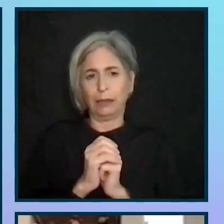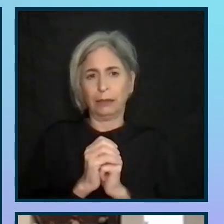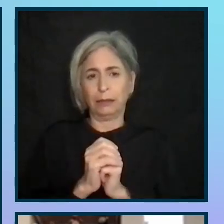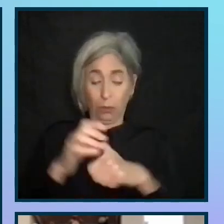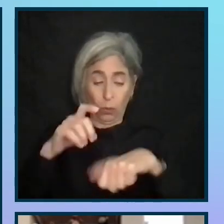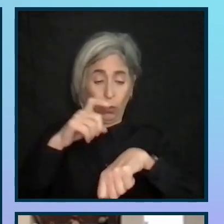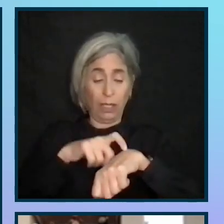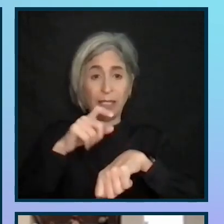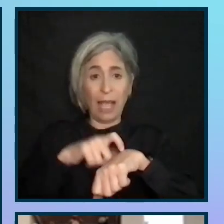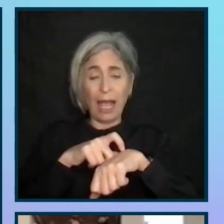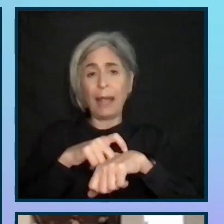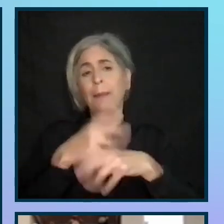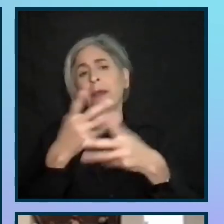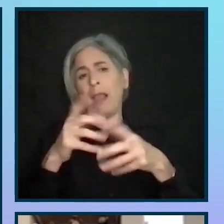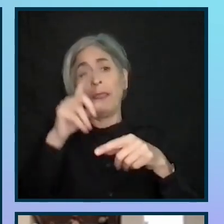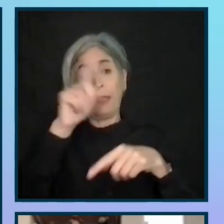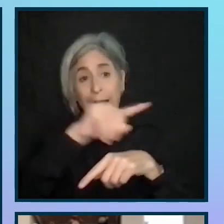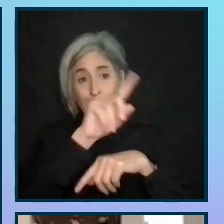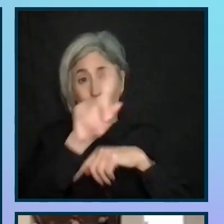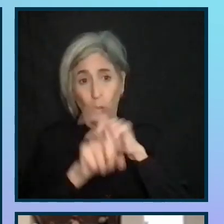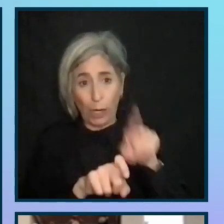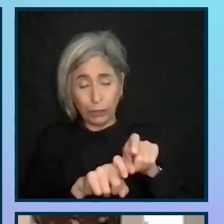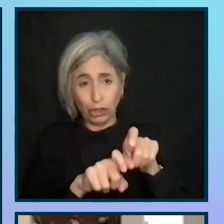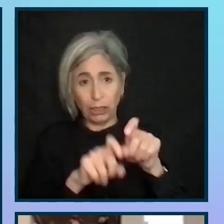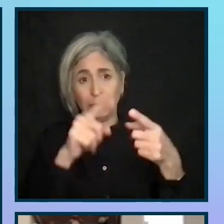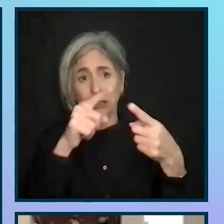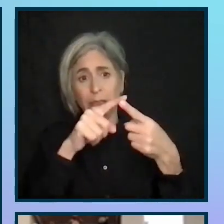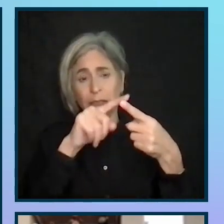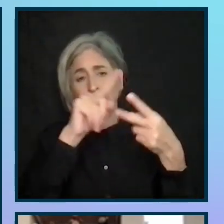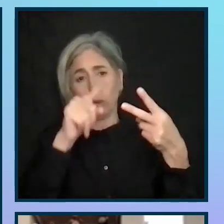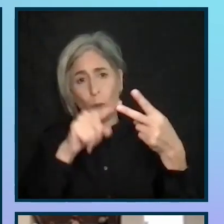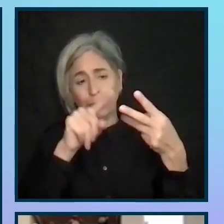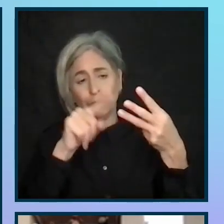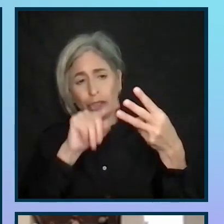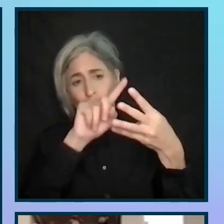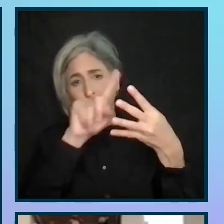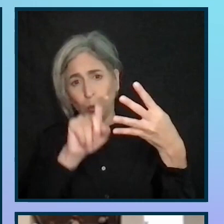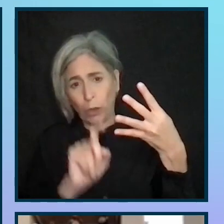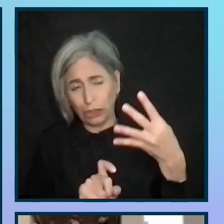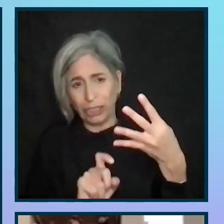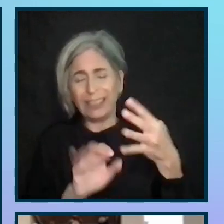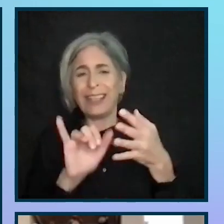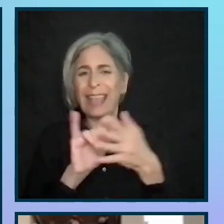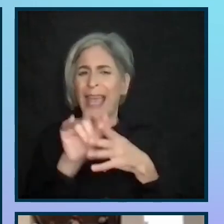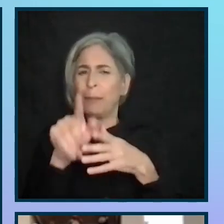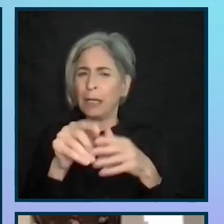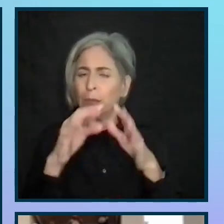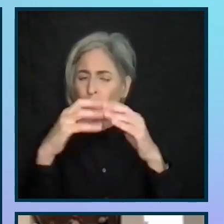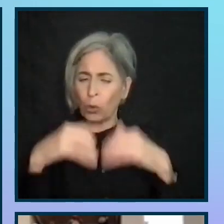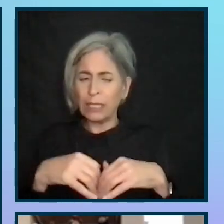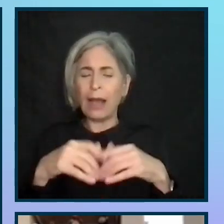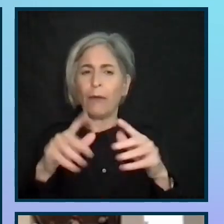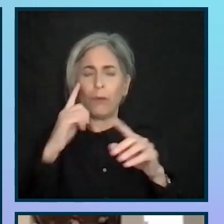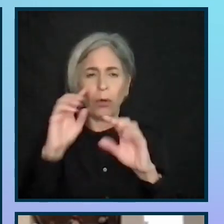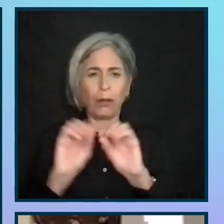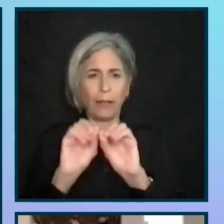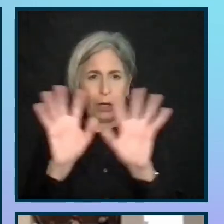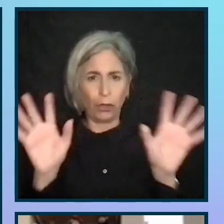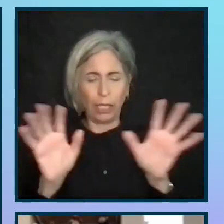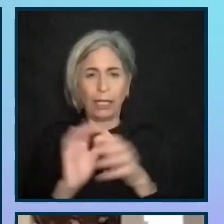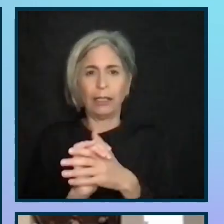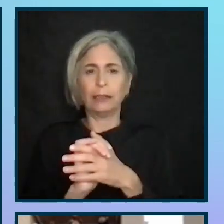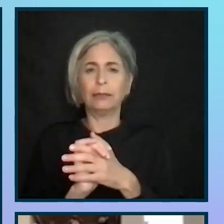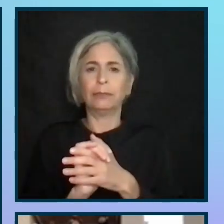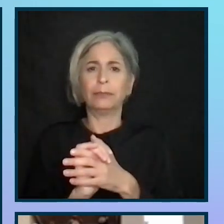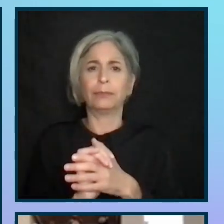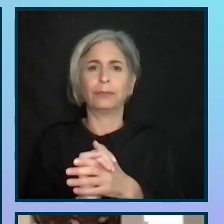and sub-questions can be broken down further by the multitude of needs that are encompassed within them. Let's focus on one question quickly to explore